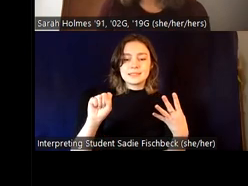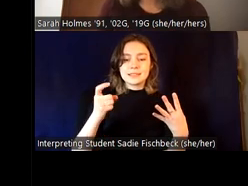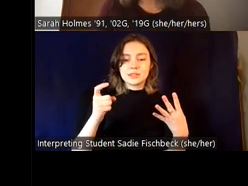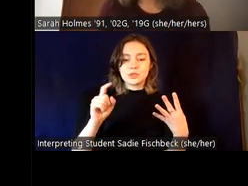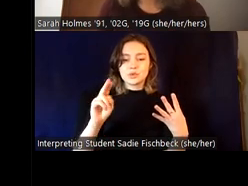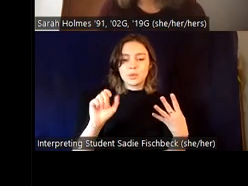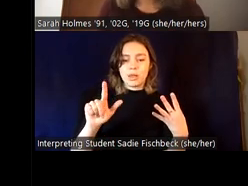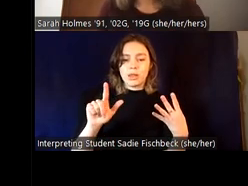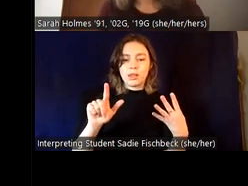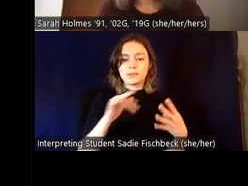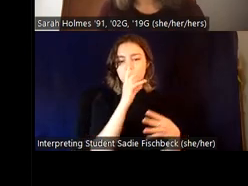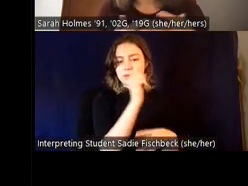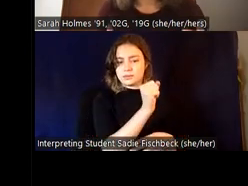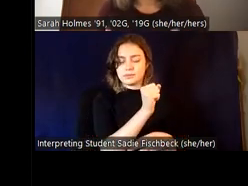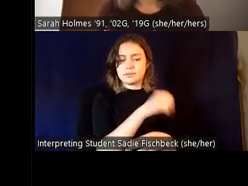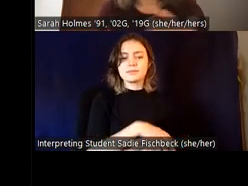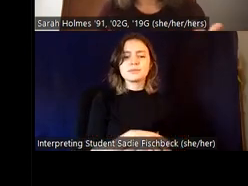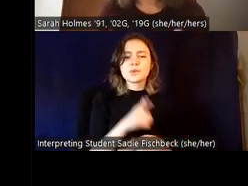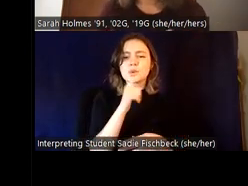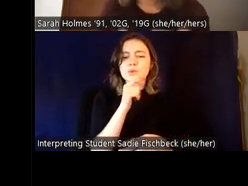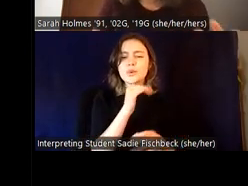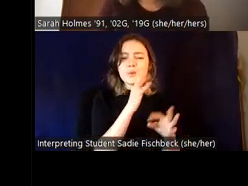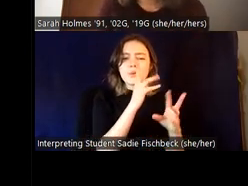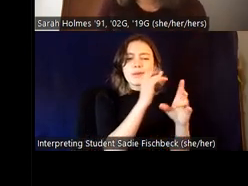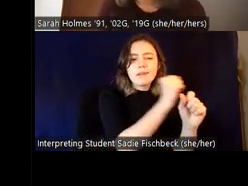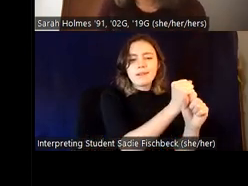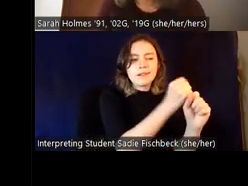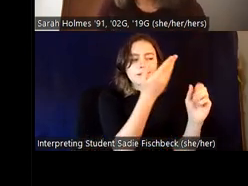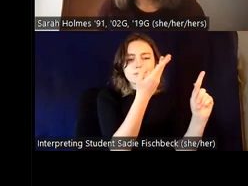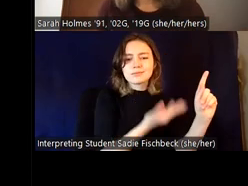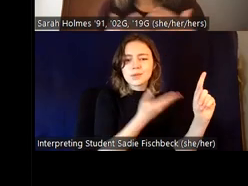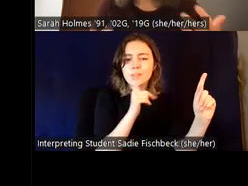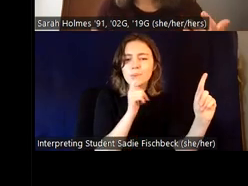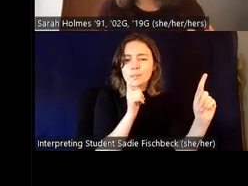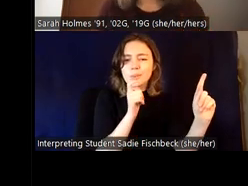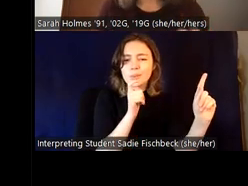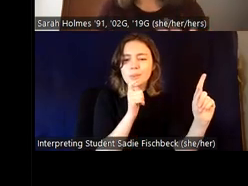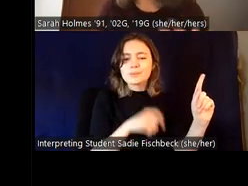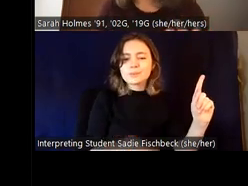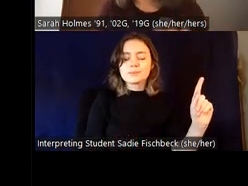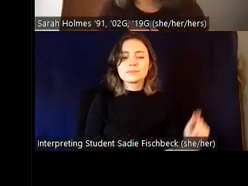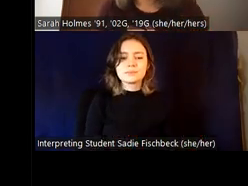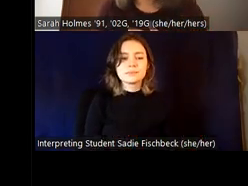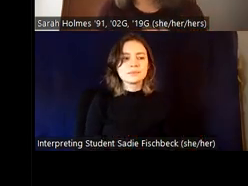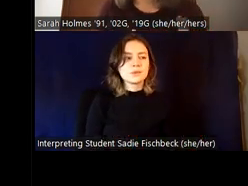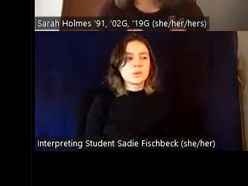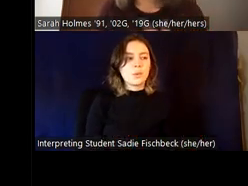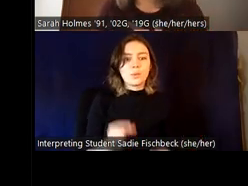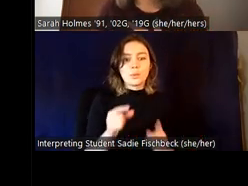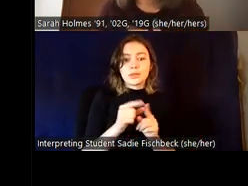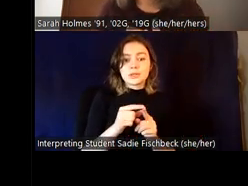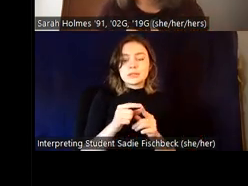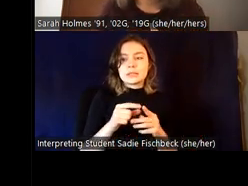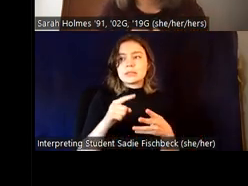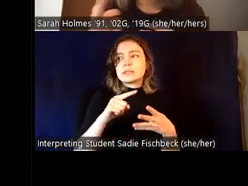are we attracted to? To whom are we engaging in romantic or sexual relationships with? This is where we get terms like gay and lesbian and